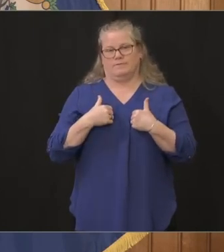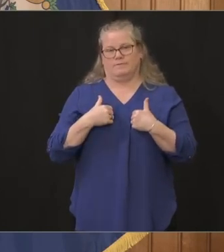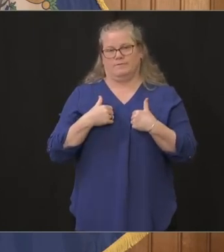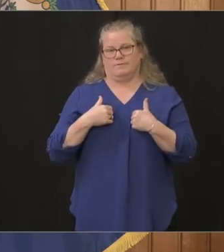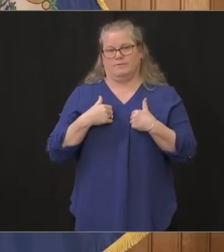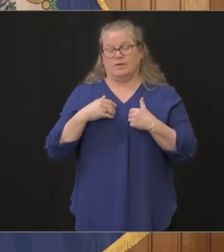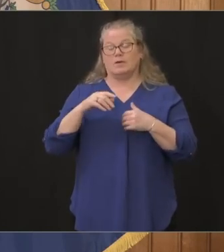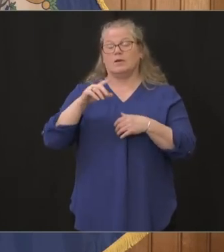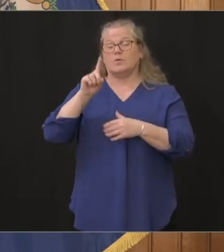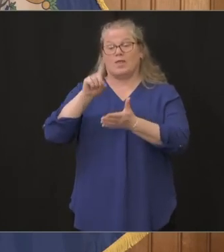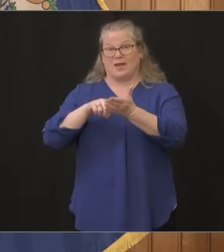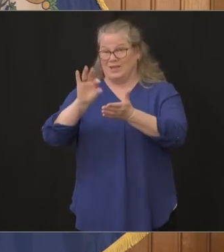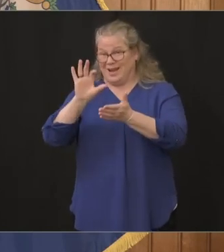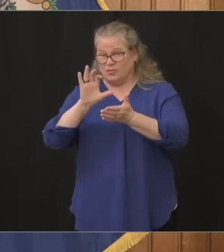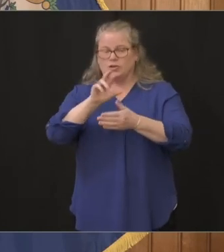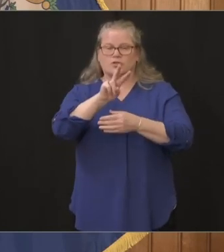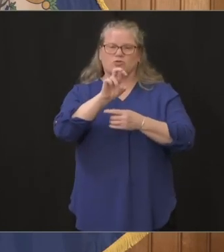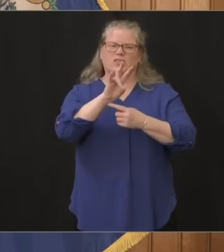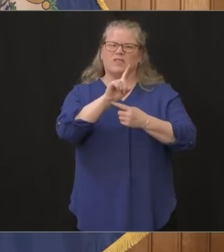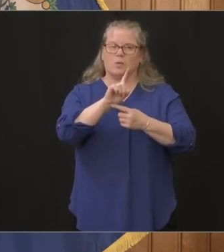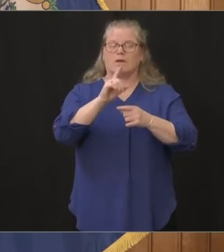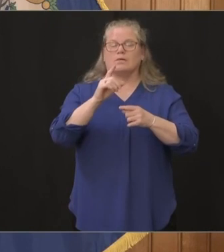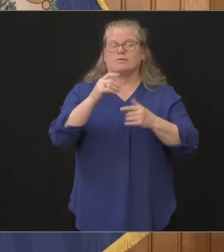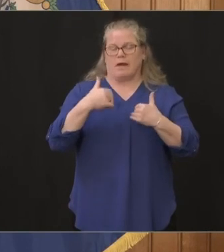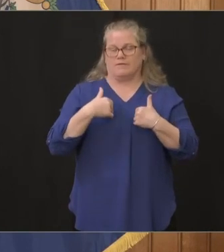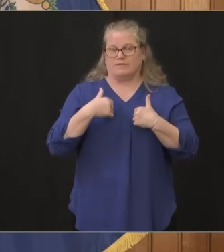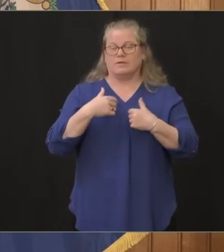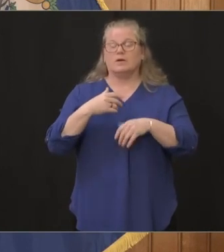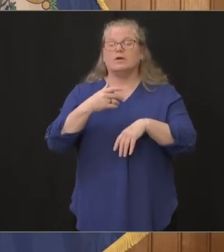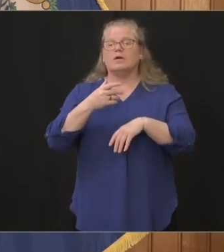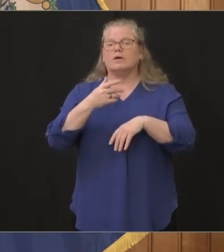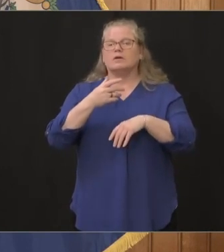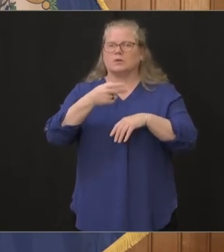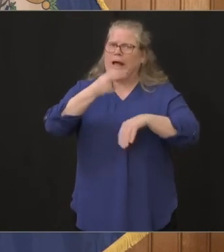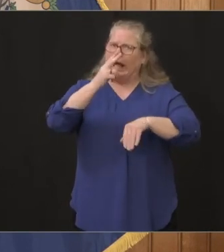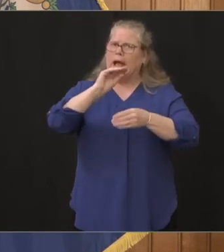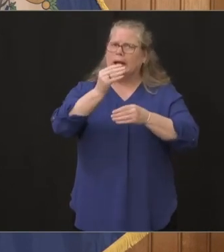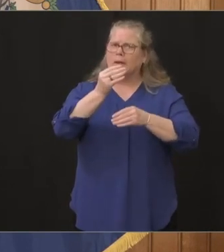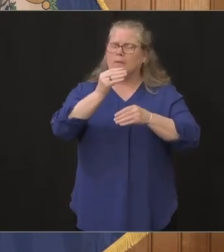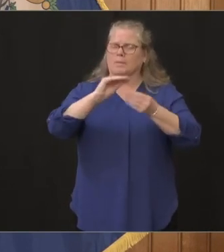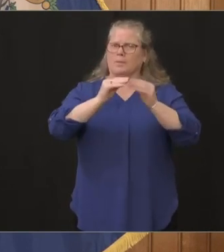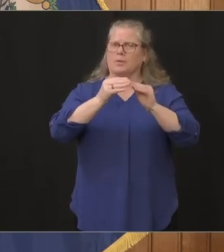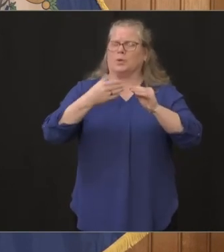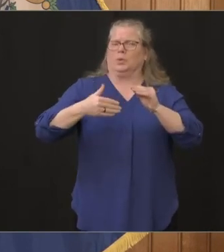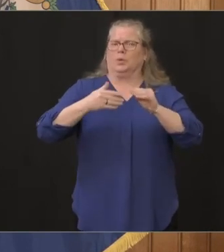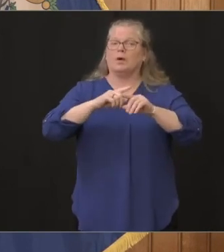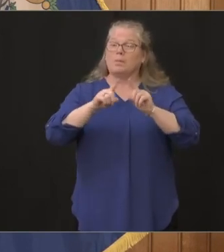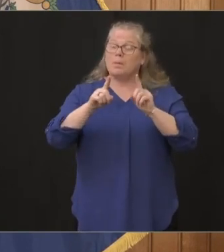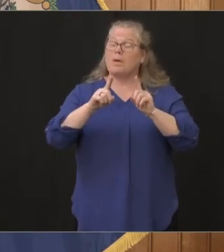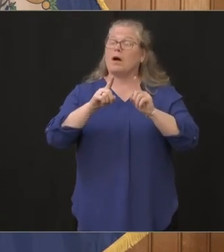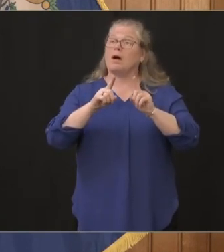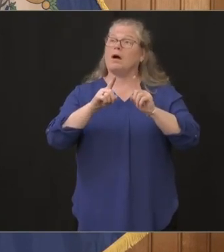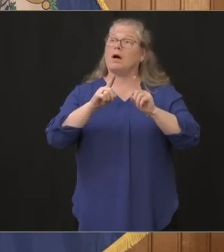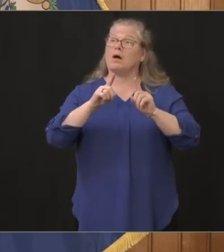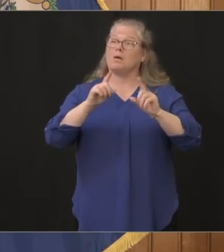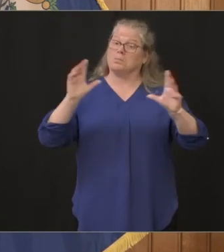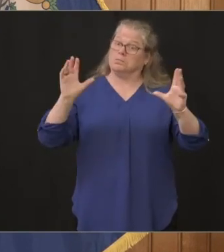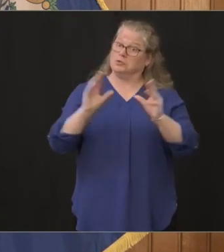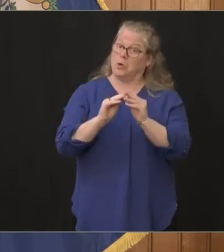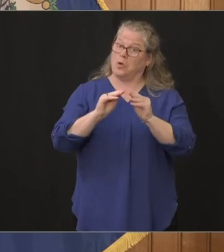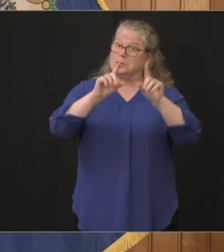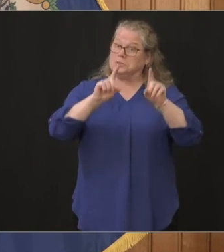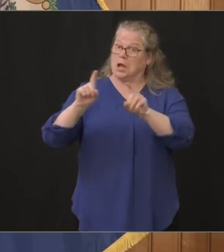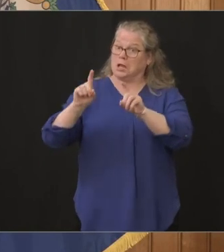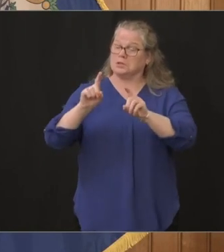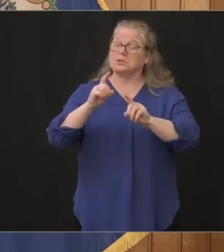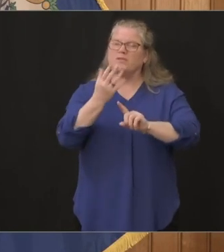number we've had but the lowest percentage in a while that's 15 percent of the total tests we're still analyzing